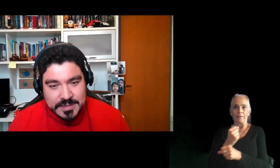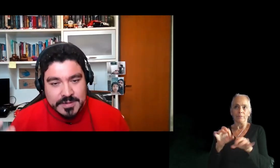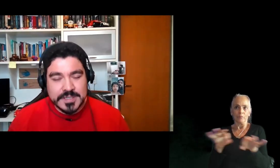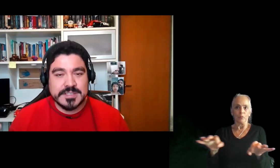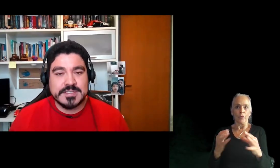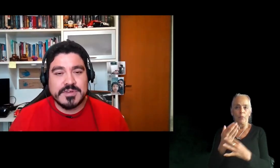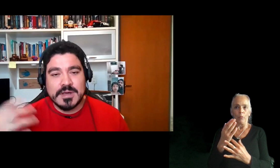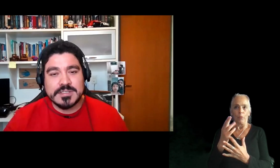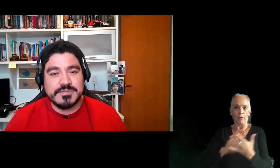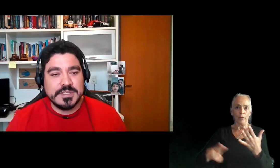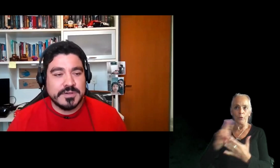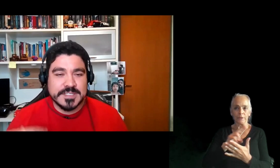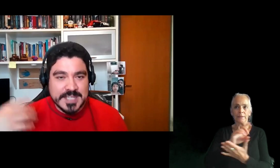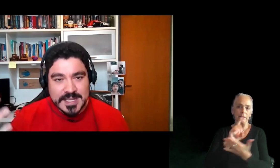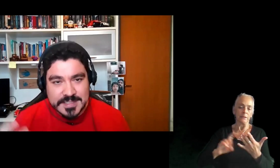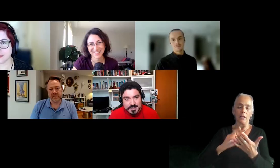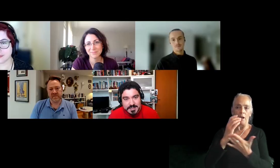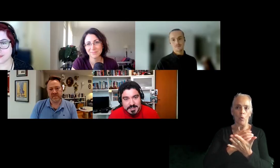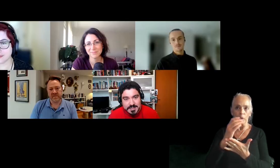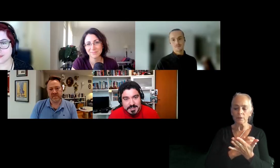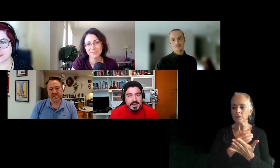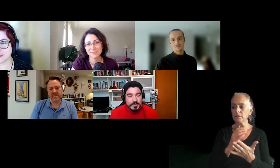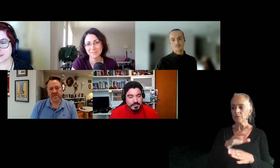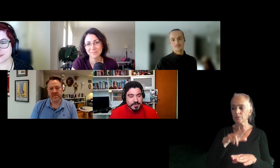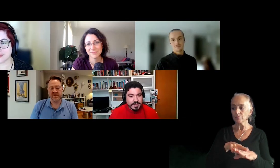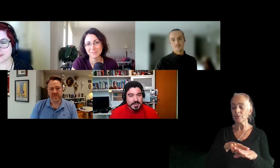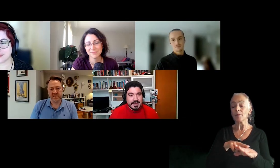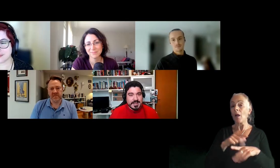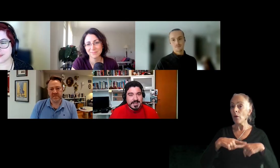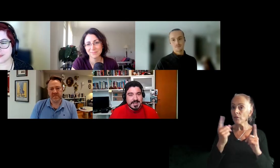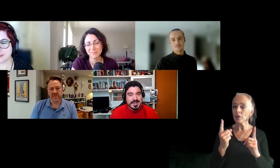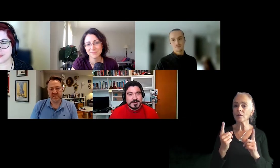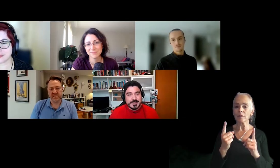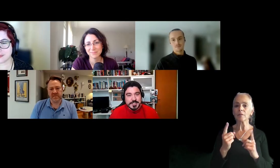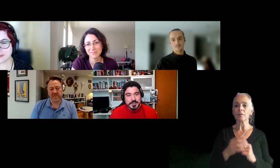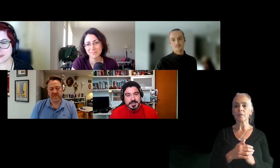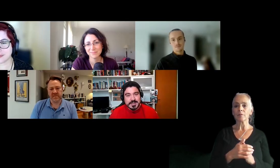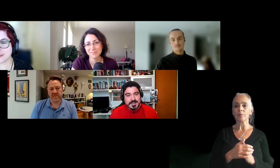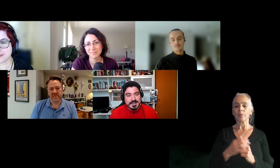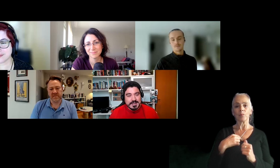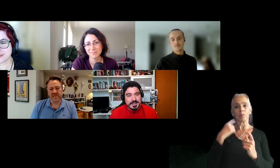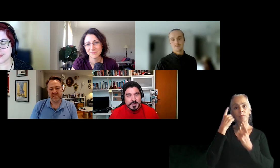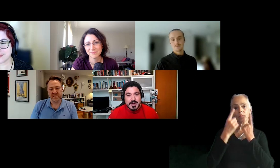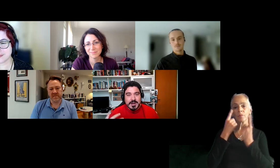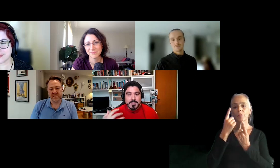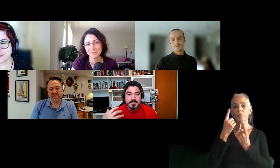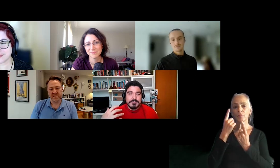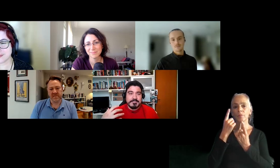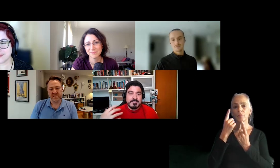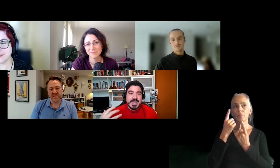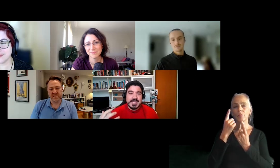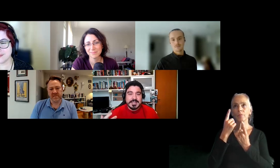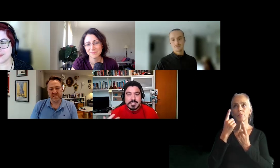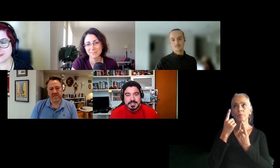courses, philosophy or science. However, uh, I consider, uh, there are